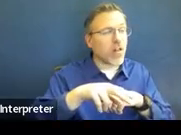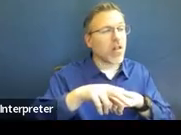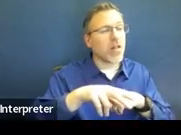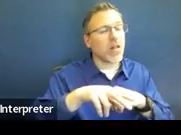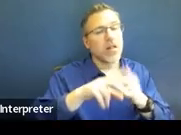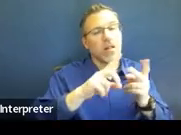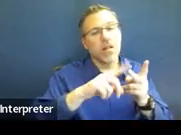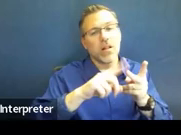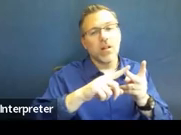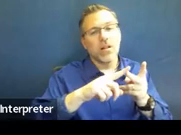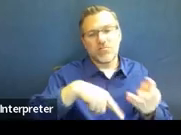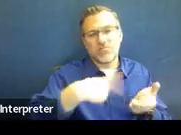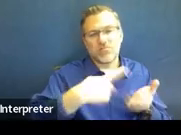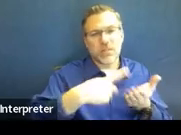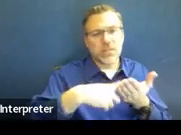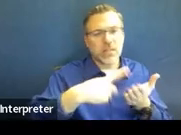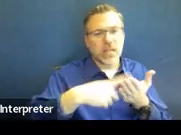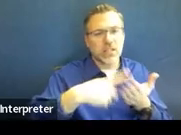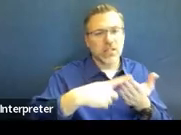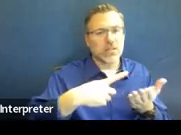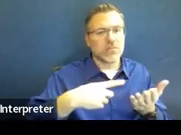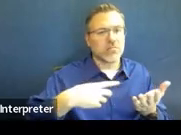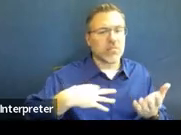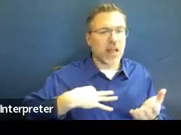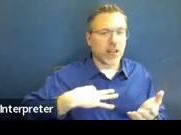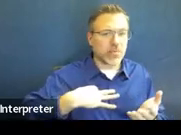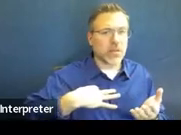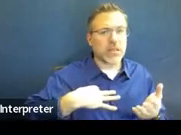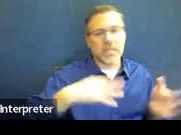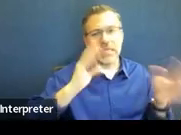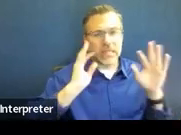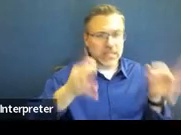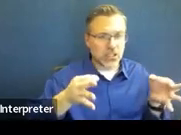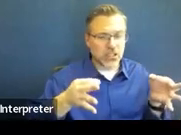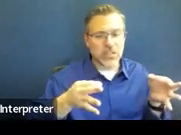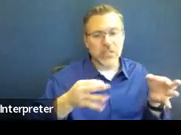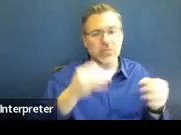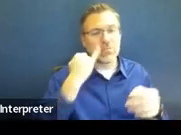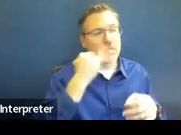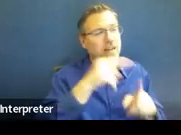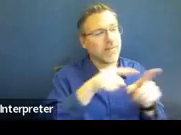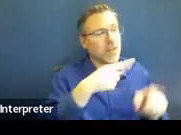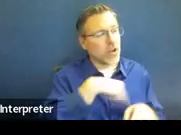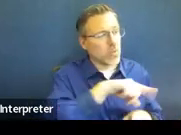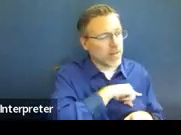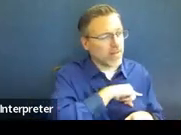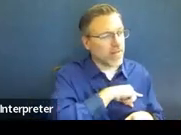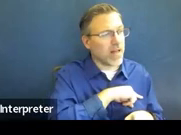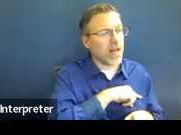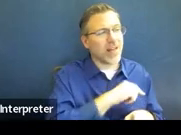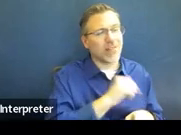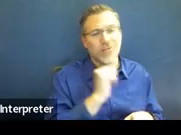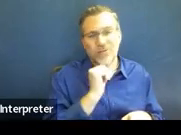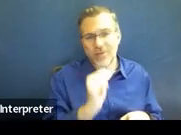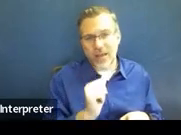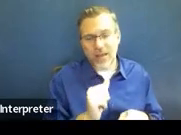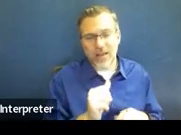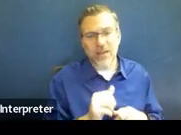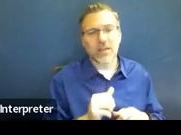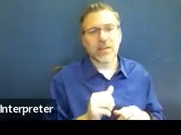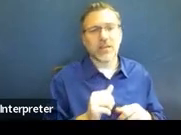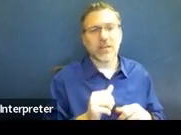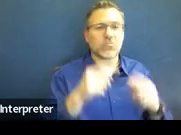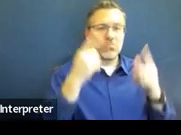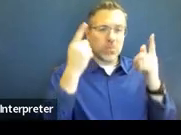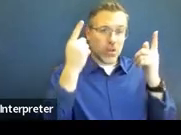eligibility decisions about whether they qualify for special education services, agreements